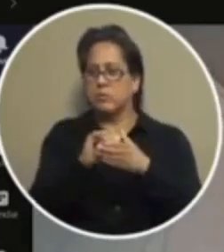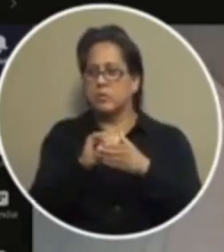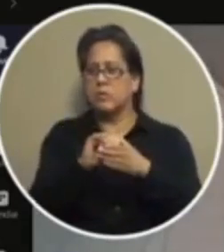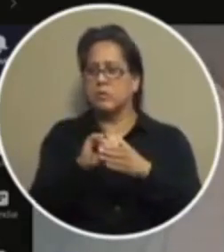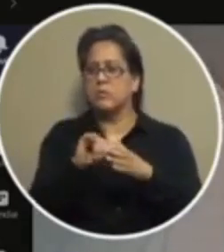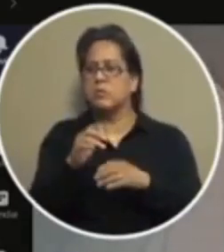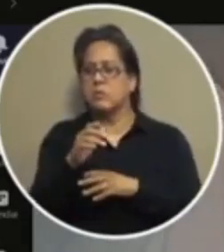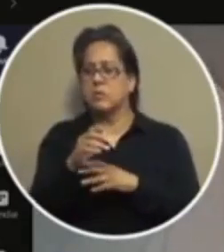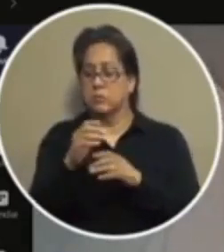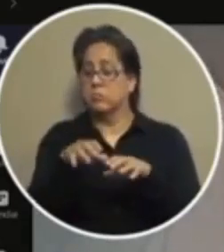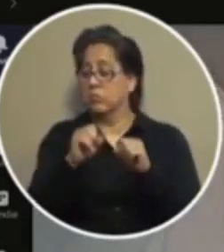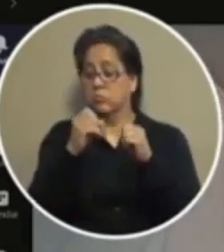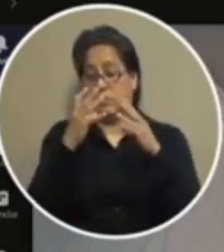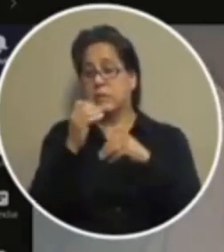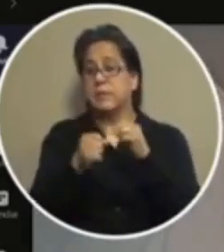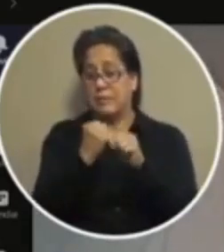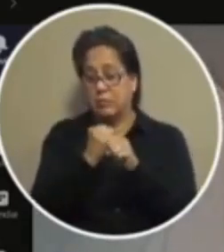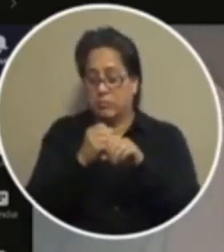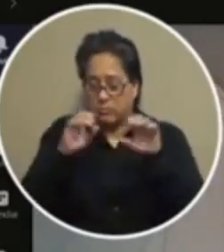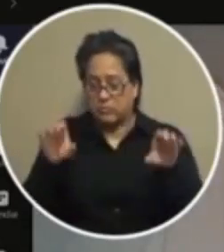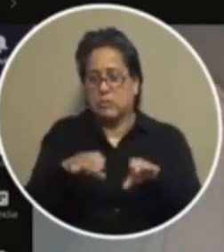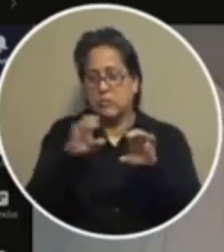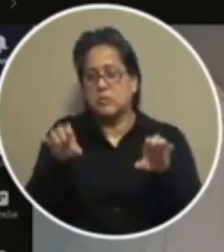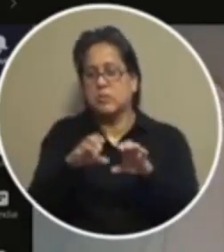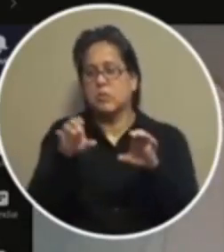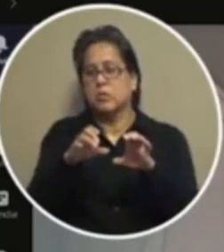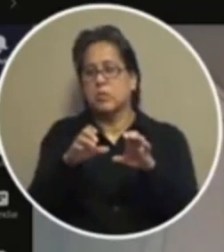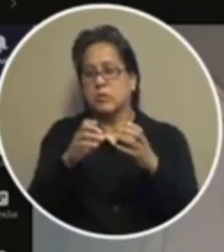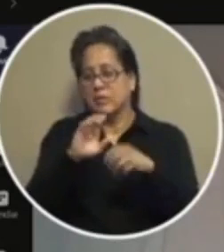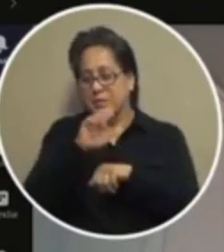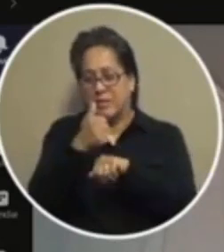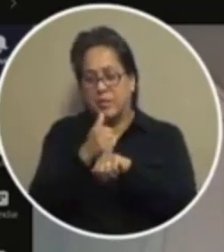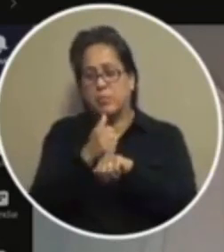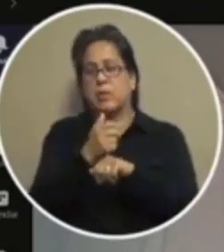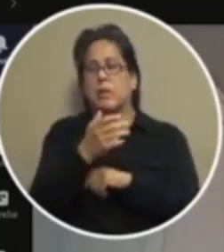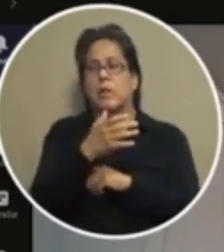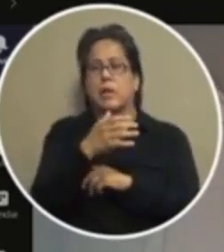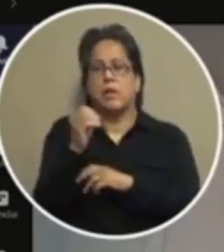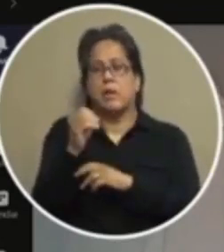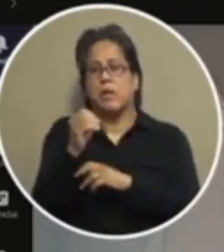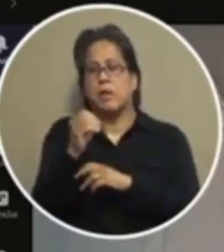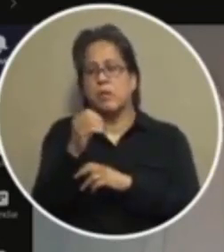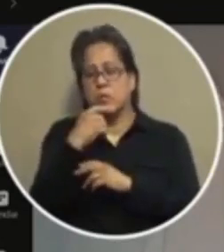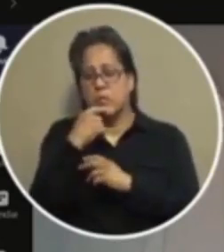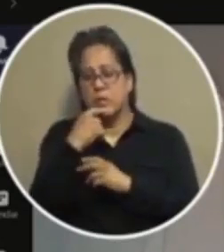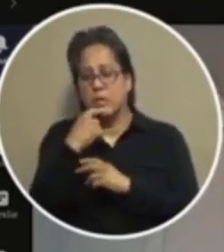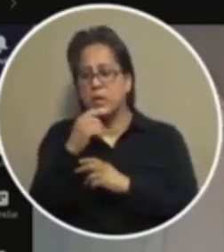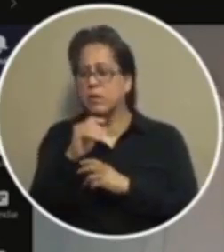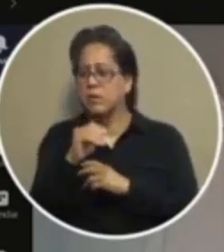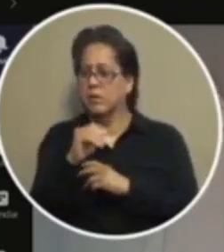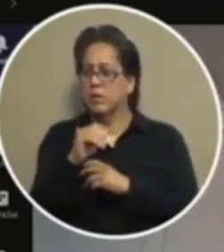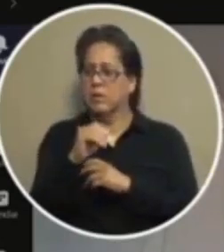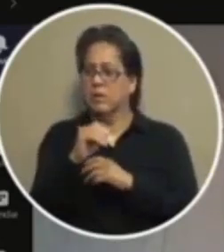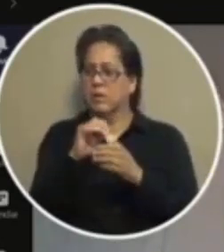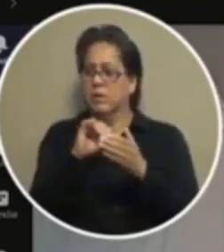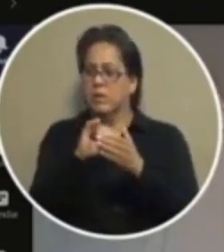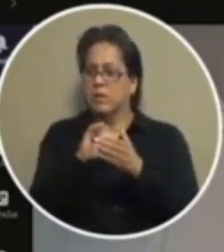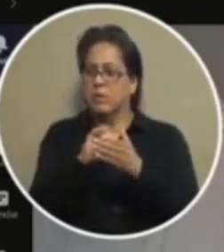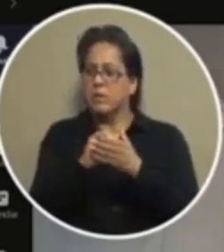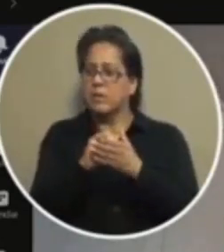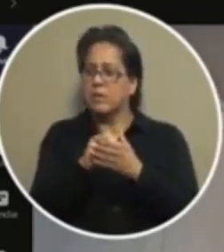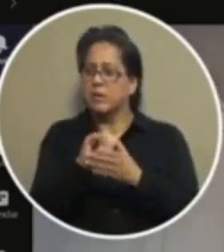task that took years to do so saying that the input that there's no possibility that this is an